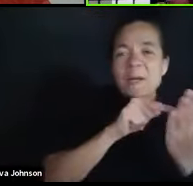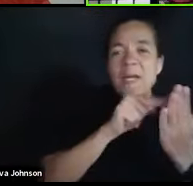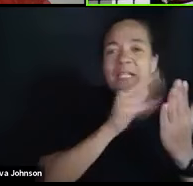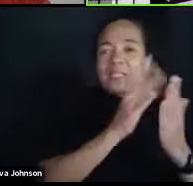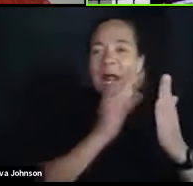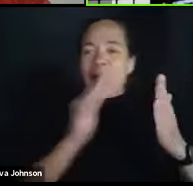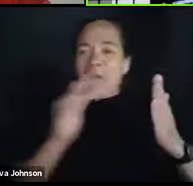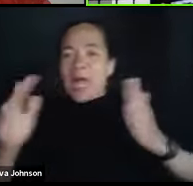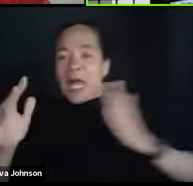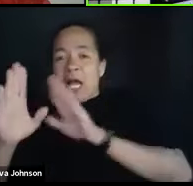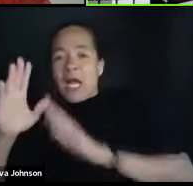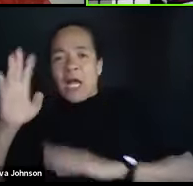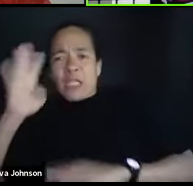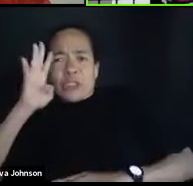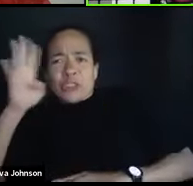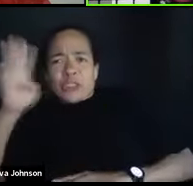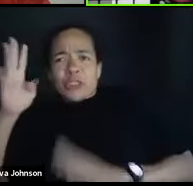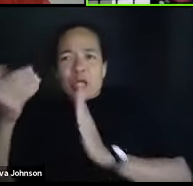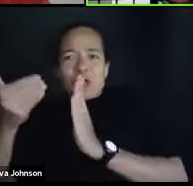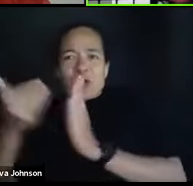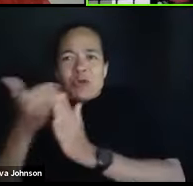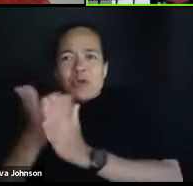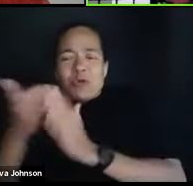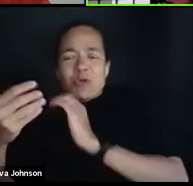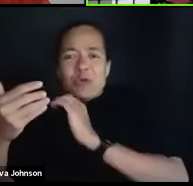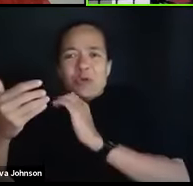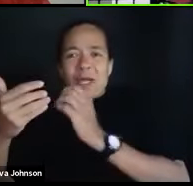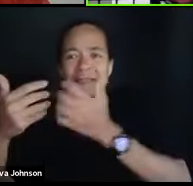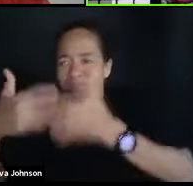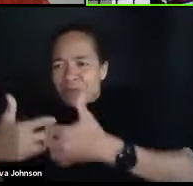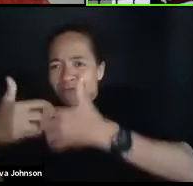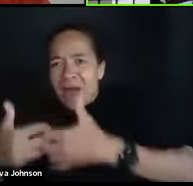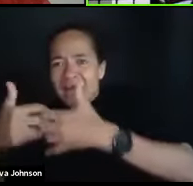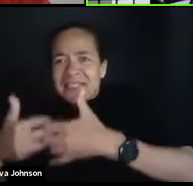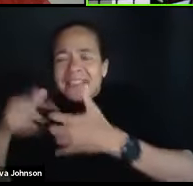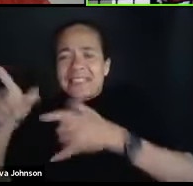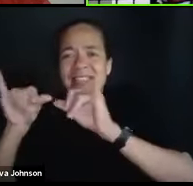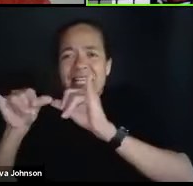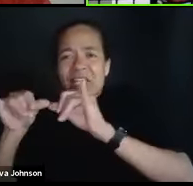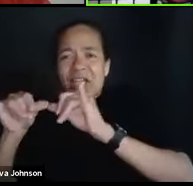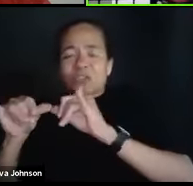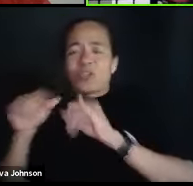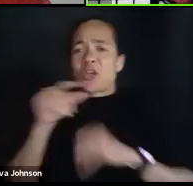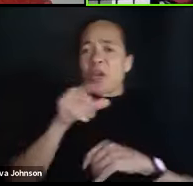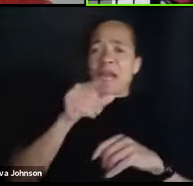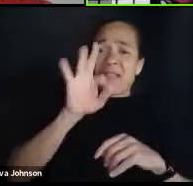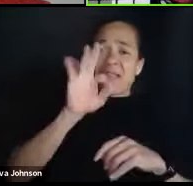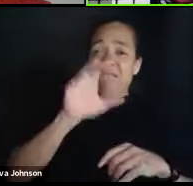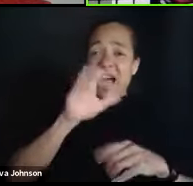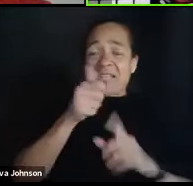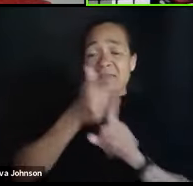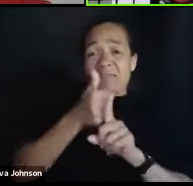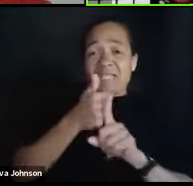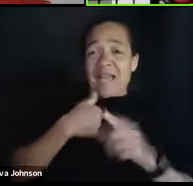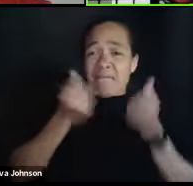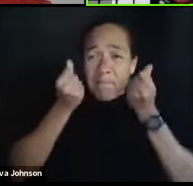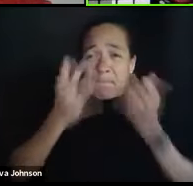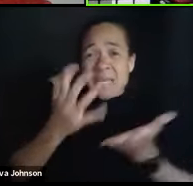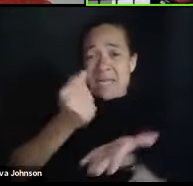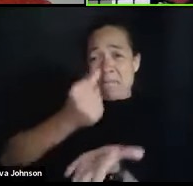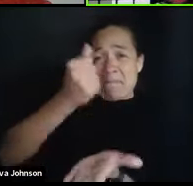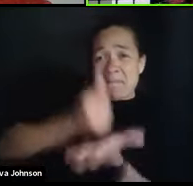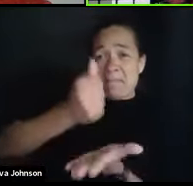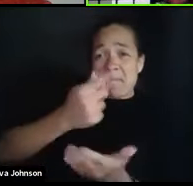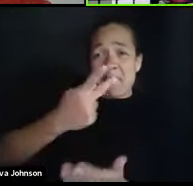let's say, in engineering. Faculty have hundreds of patents. I personally serve on